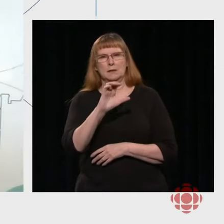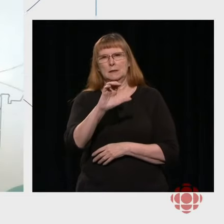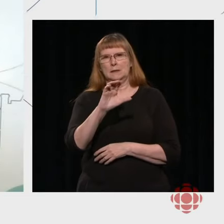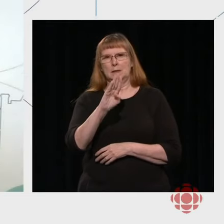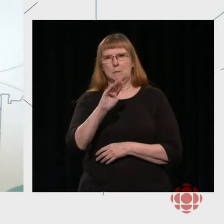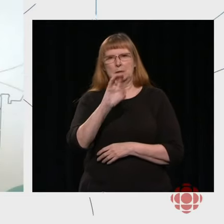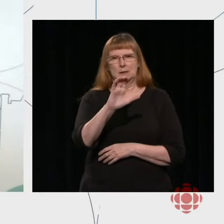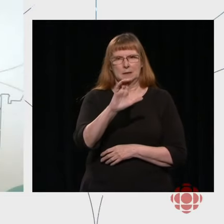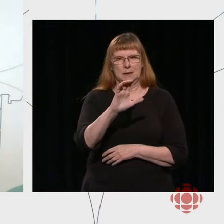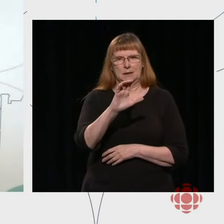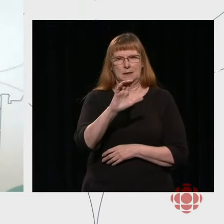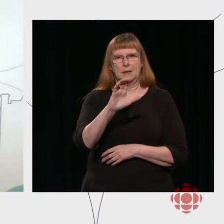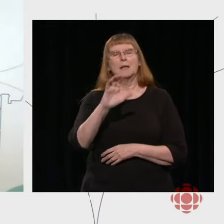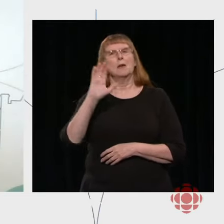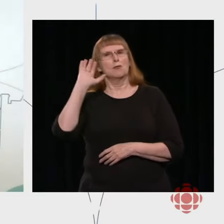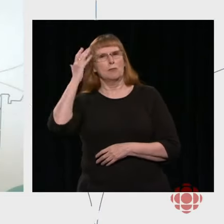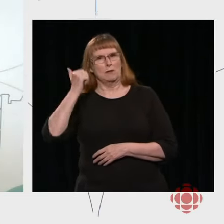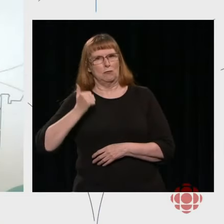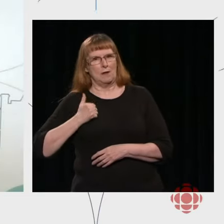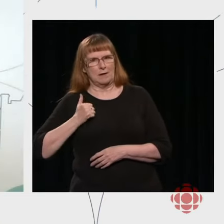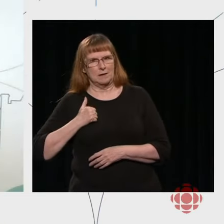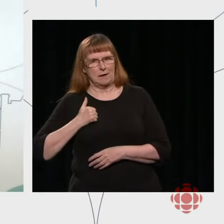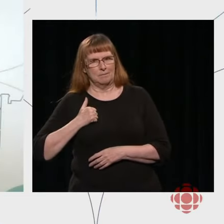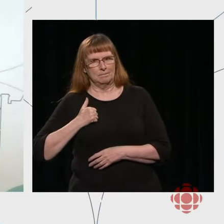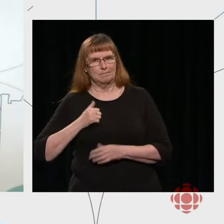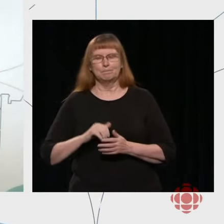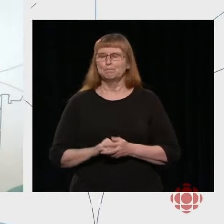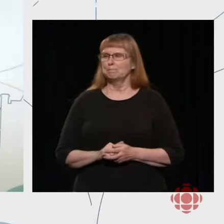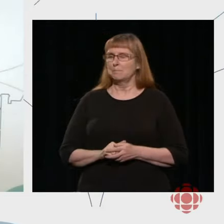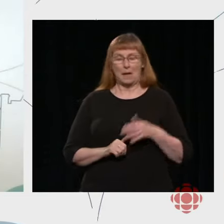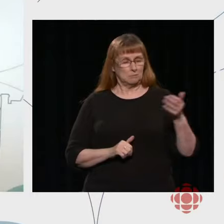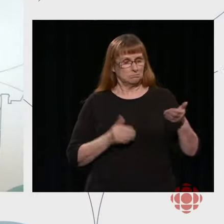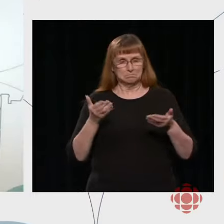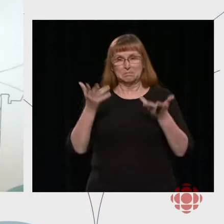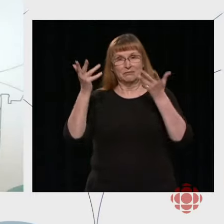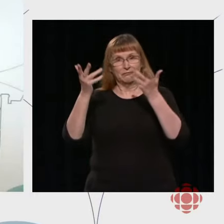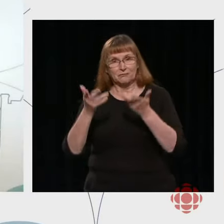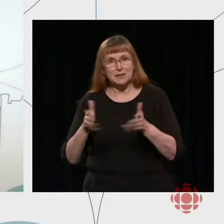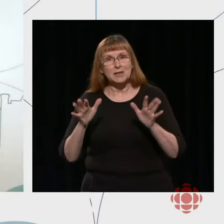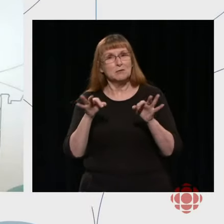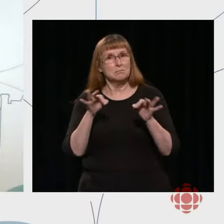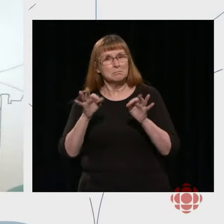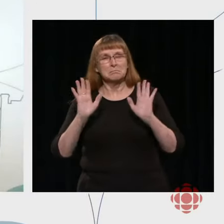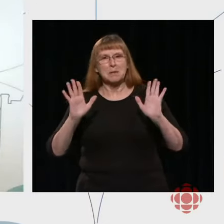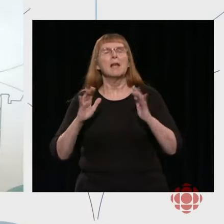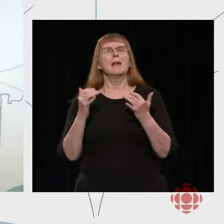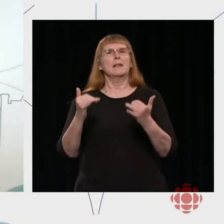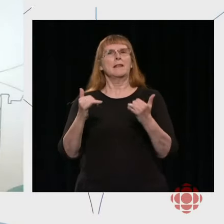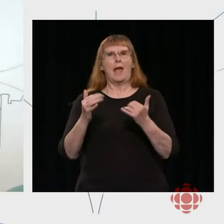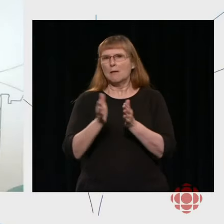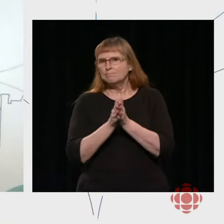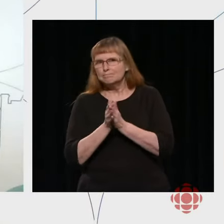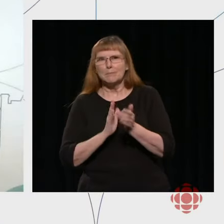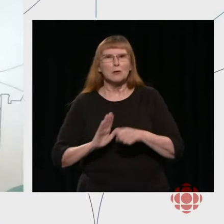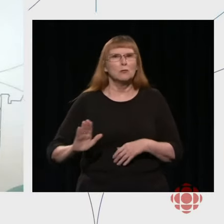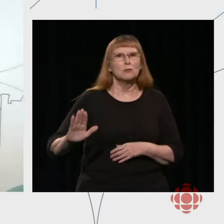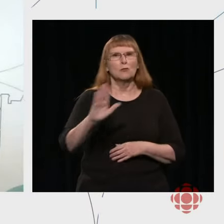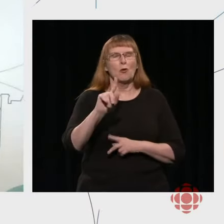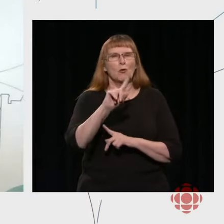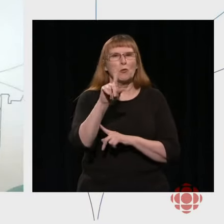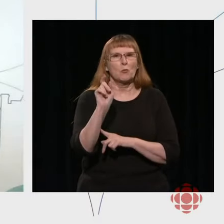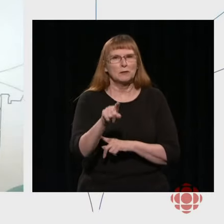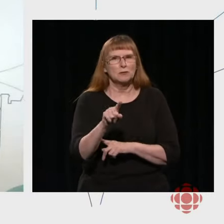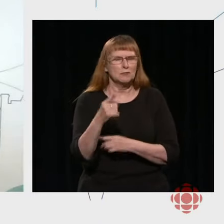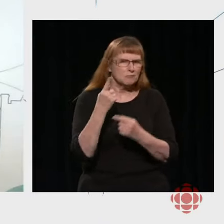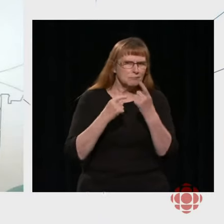-Canada a little bit later on. So, now that I've done those introductions, let's get going. morning, it's time to take questions. To help us answer the questions,